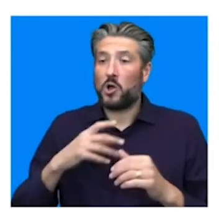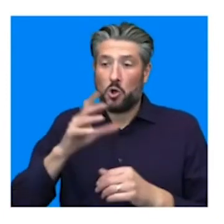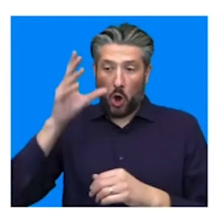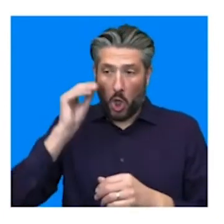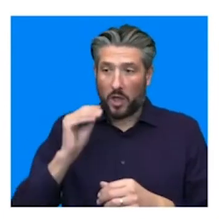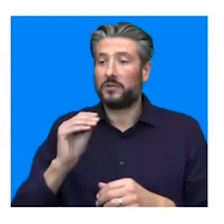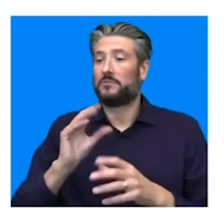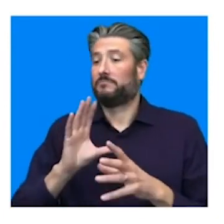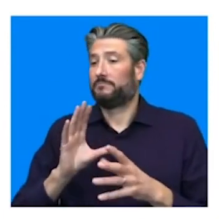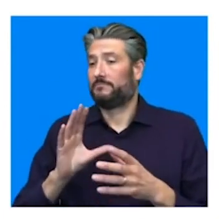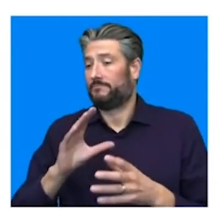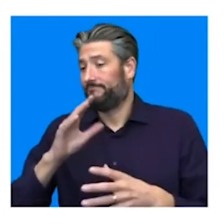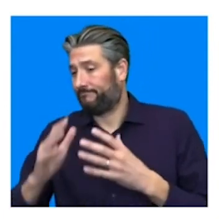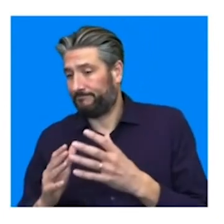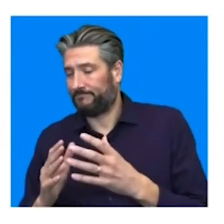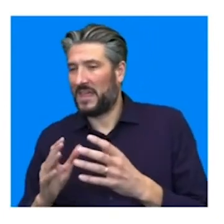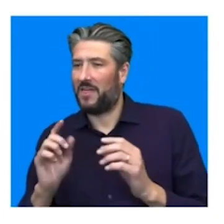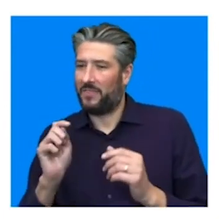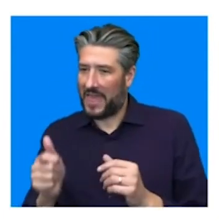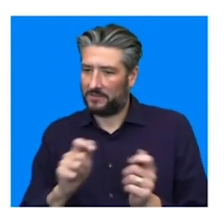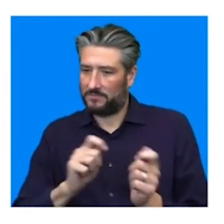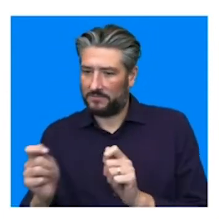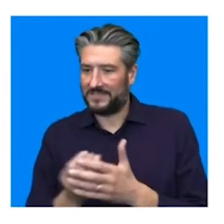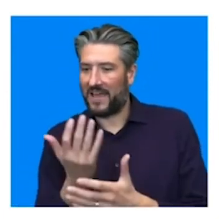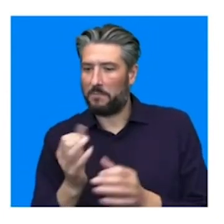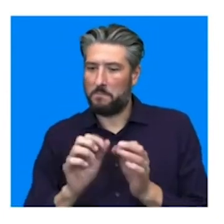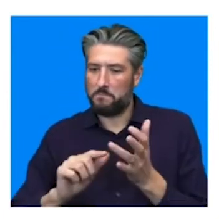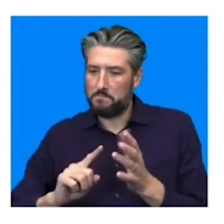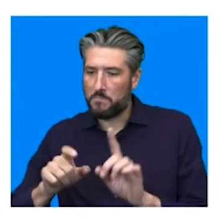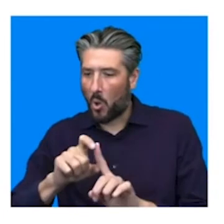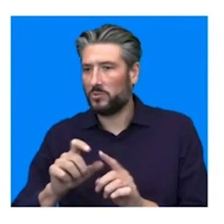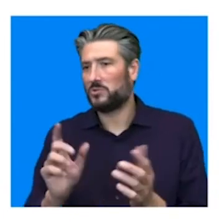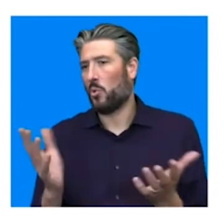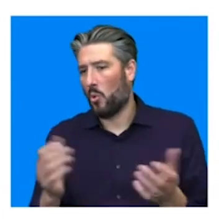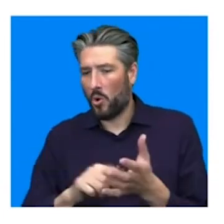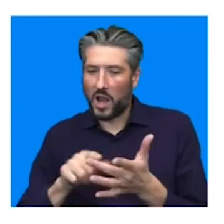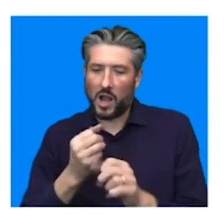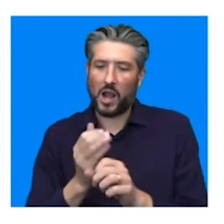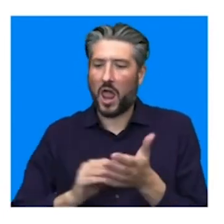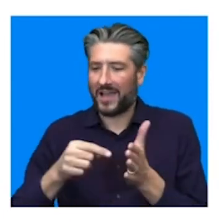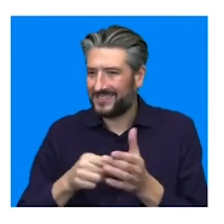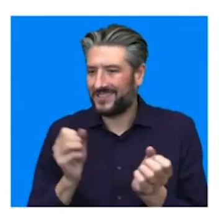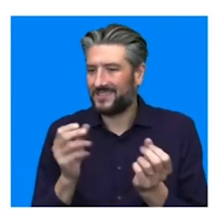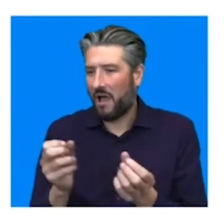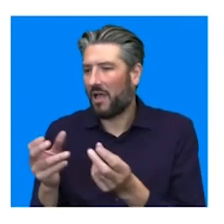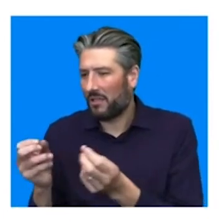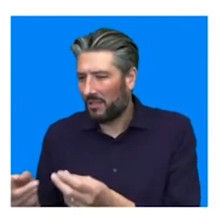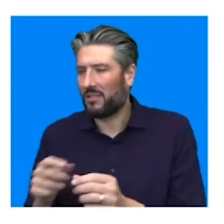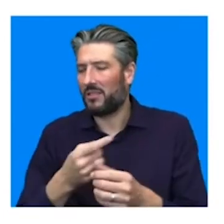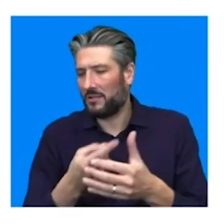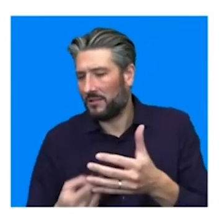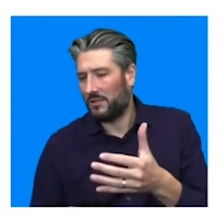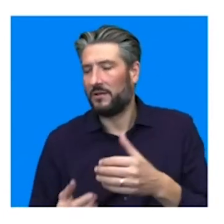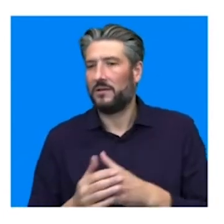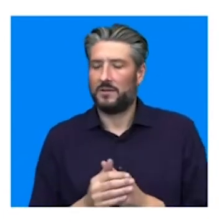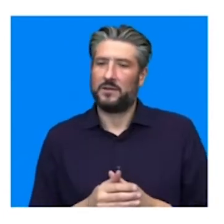styles, say a bold or a light, you know. And you can be fairly confident that whatever you do, and that's obviously also the skill of a typeface